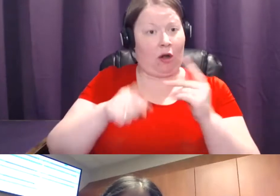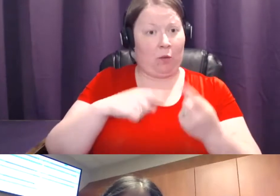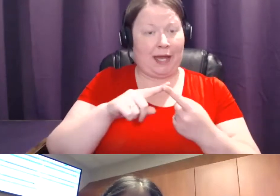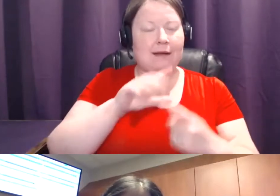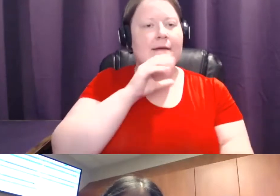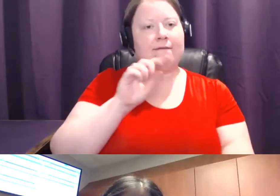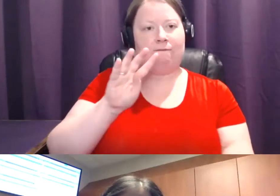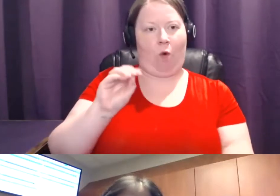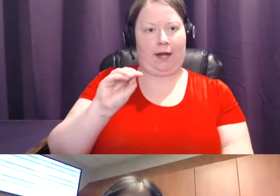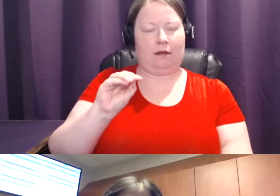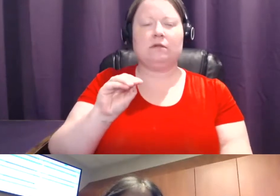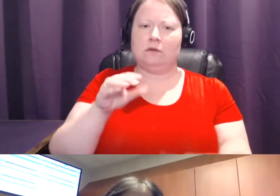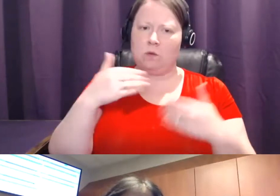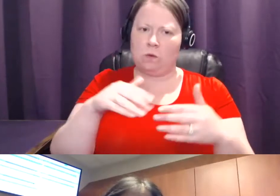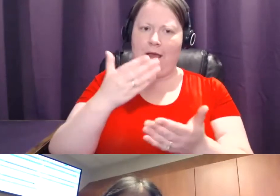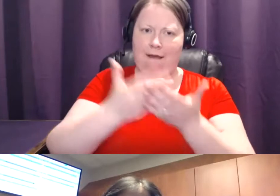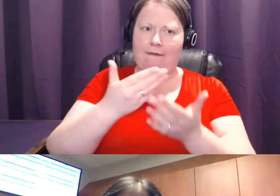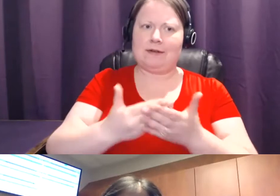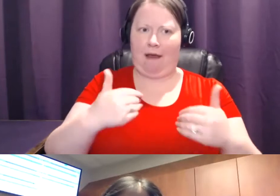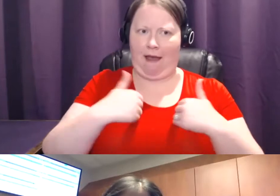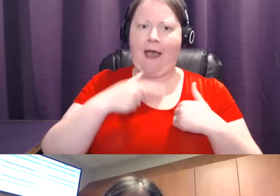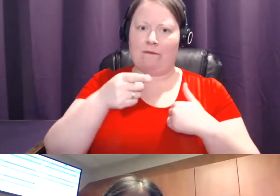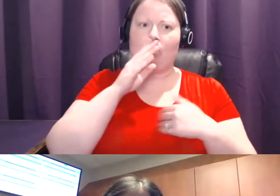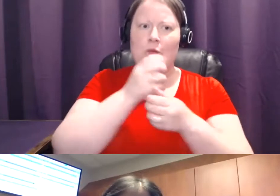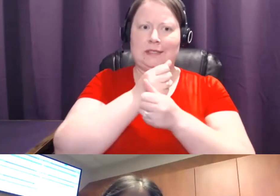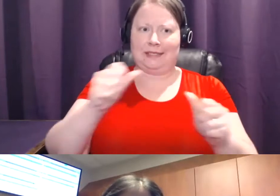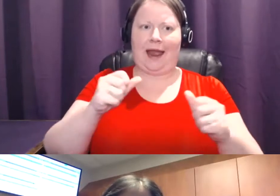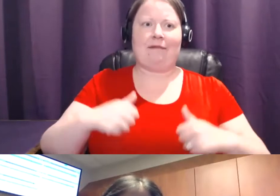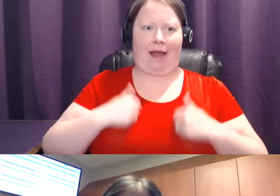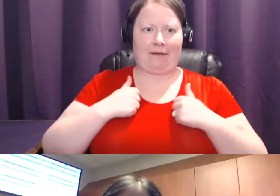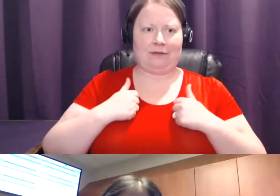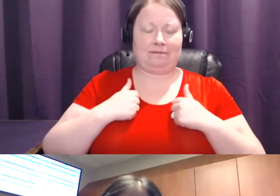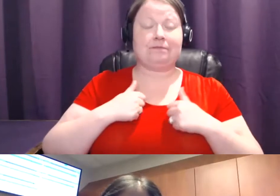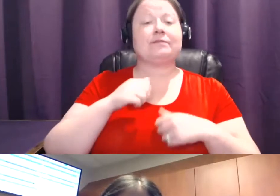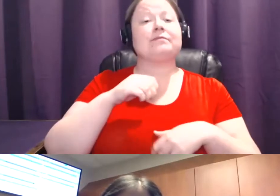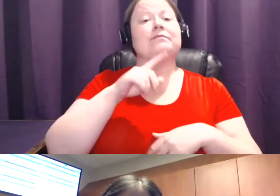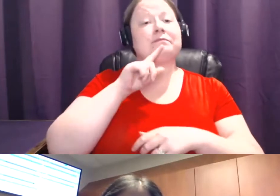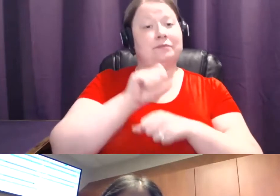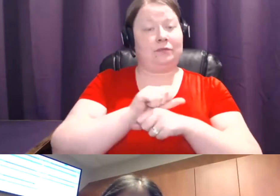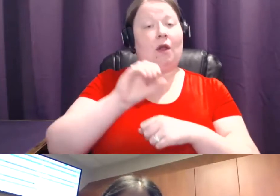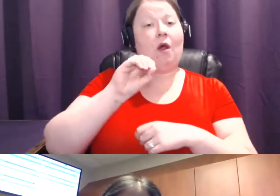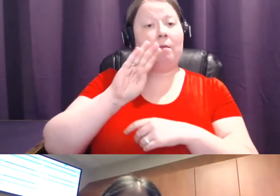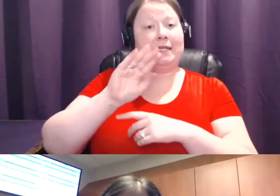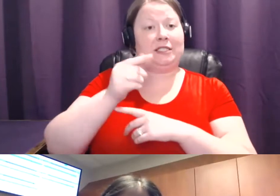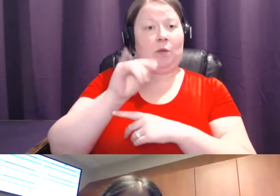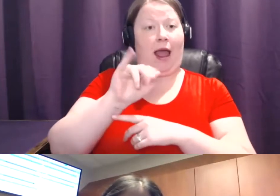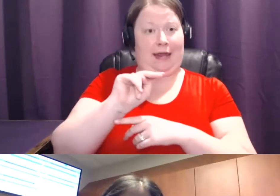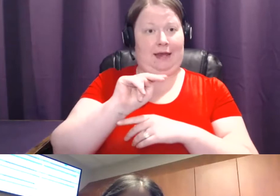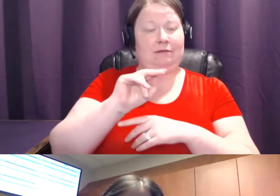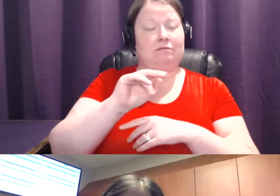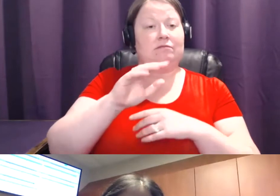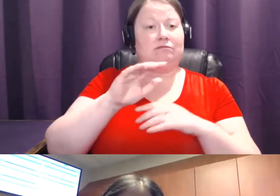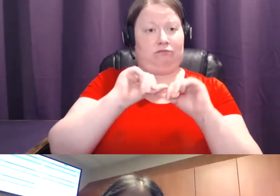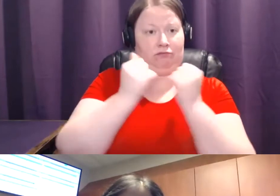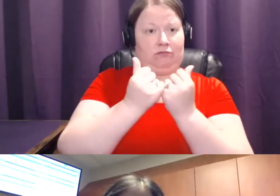this can save lives. In fact, the American College of Obstetrics and Gynecology does recommend starting annual screening at age